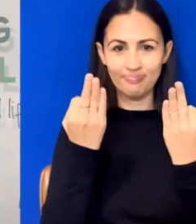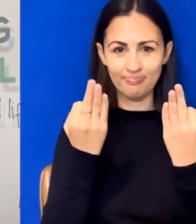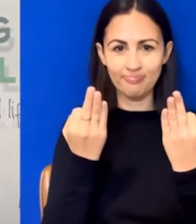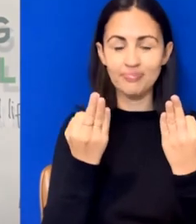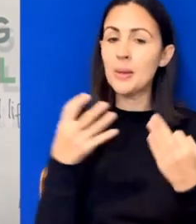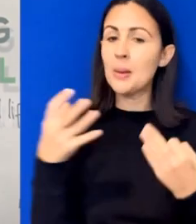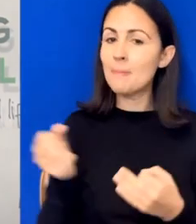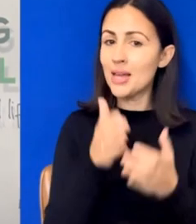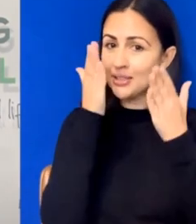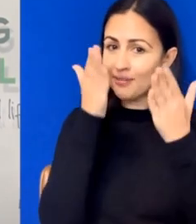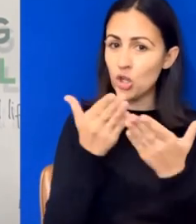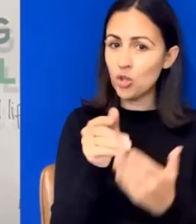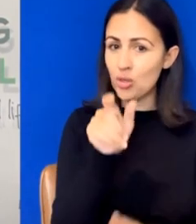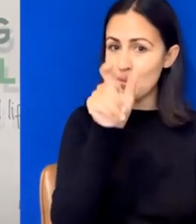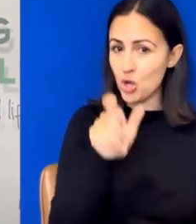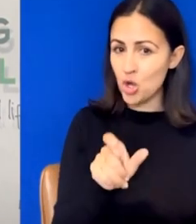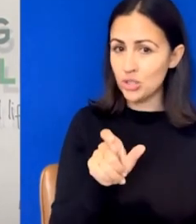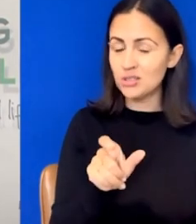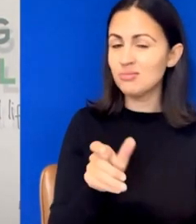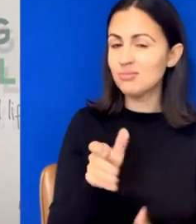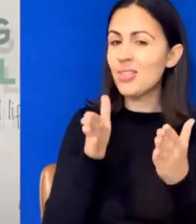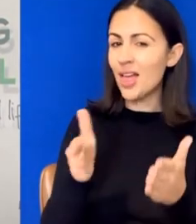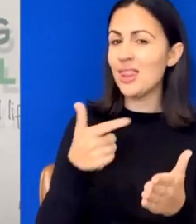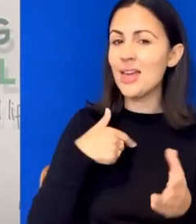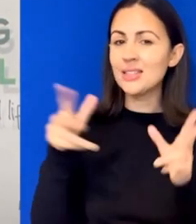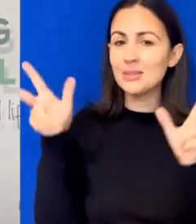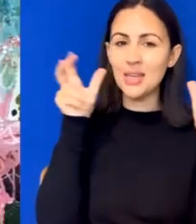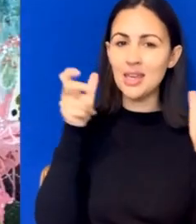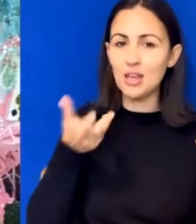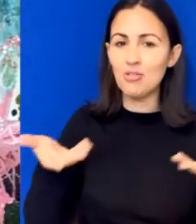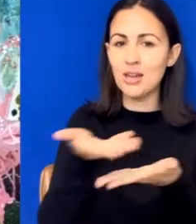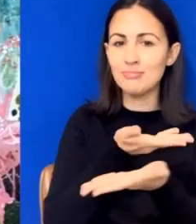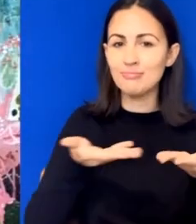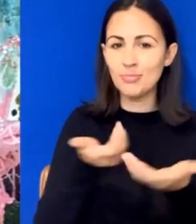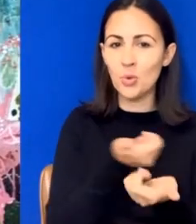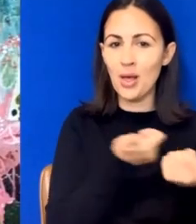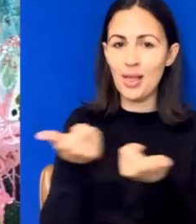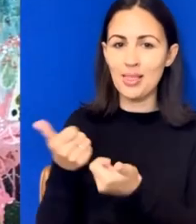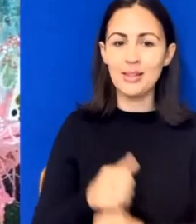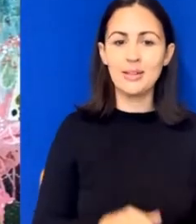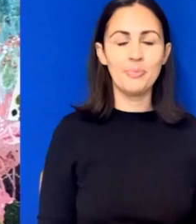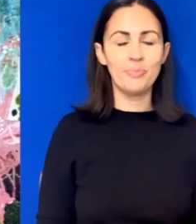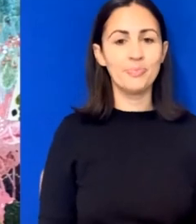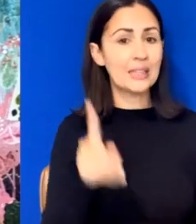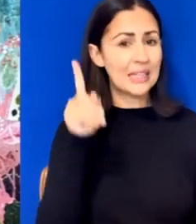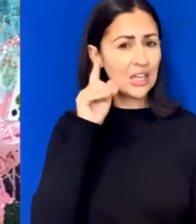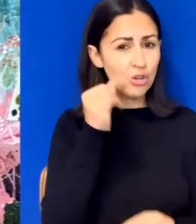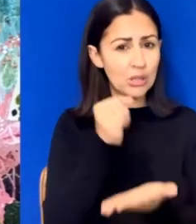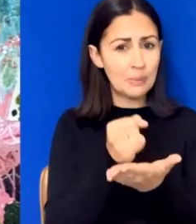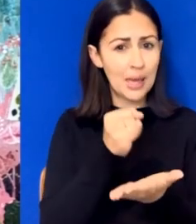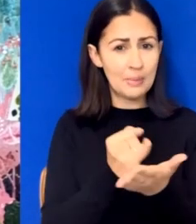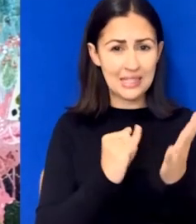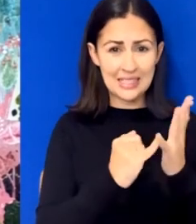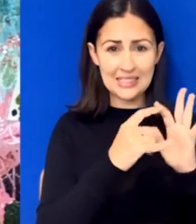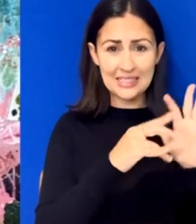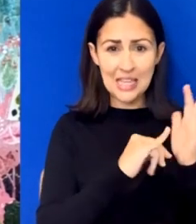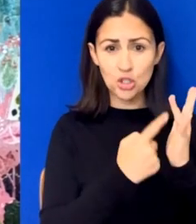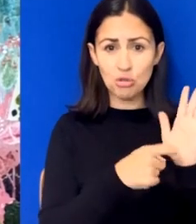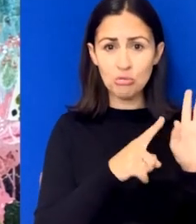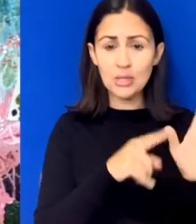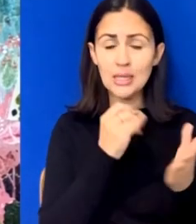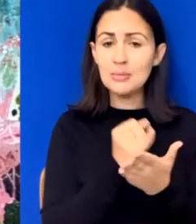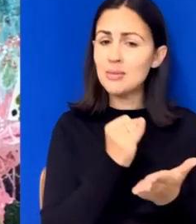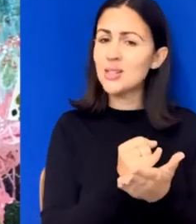Good person centred hearing care lets me do this. Hearing impairment is not just a sensory impairment, it affects